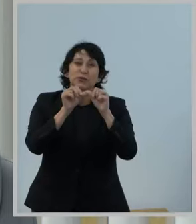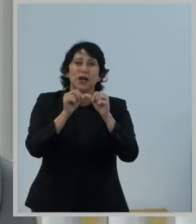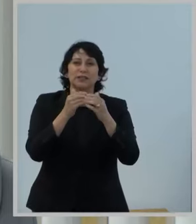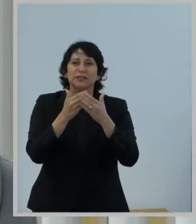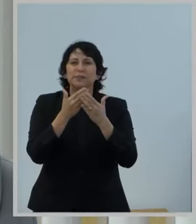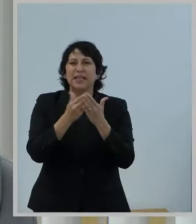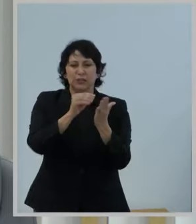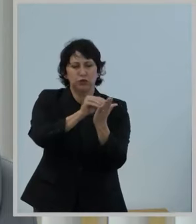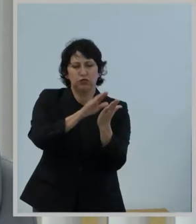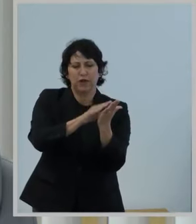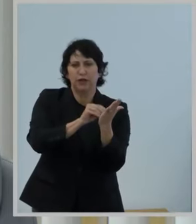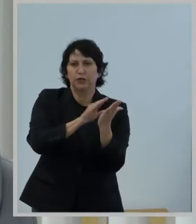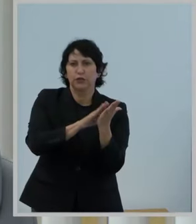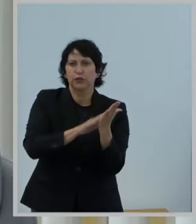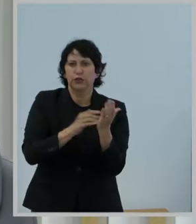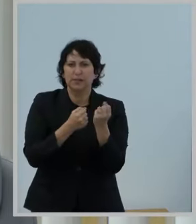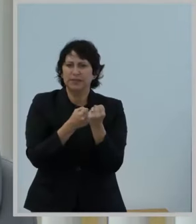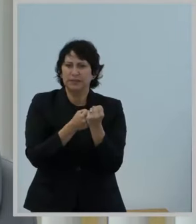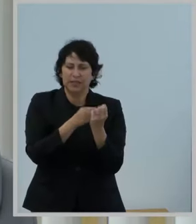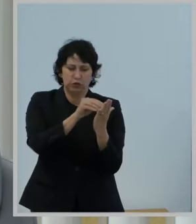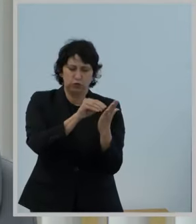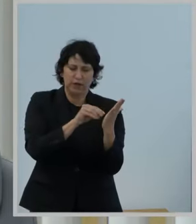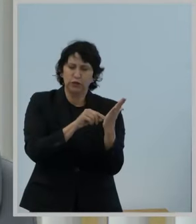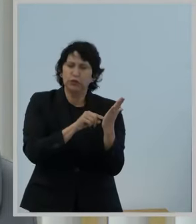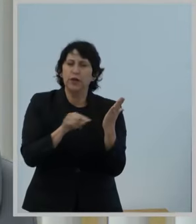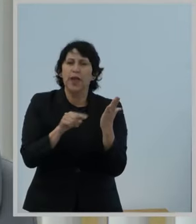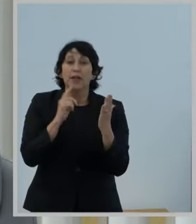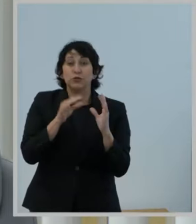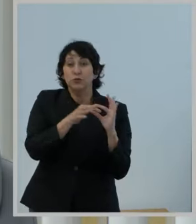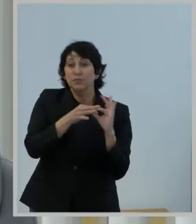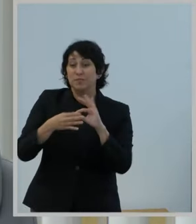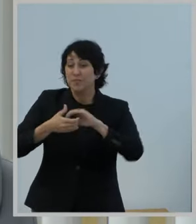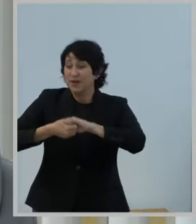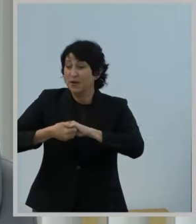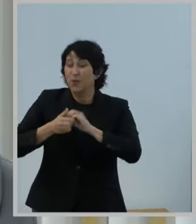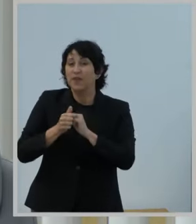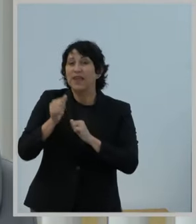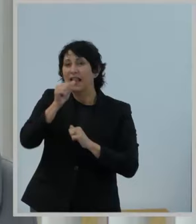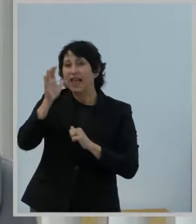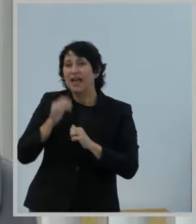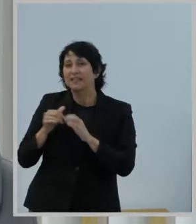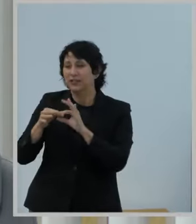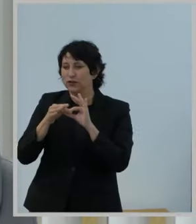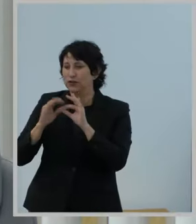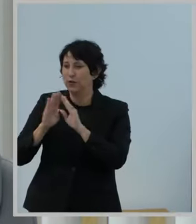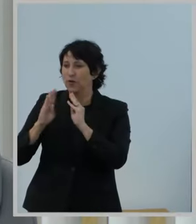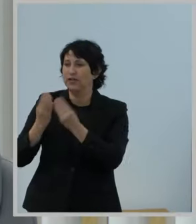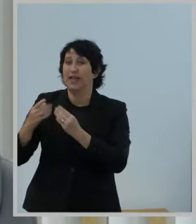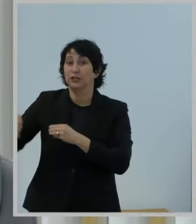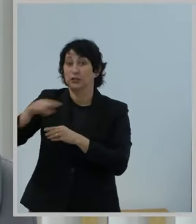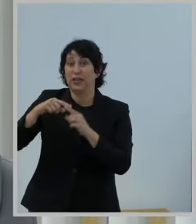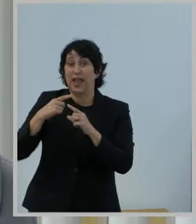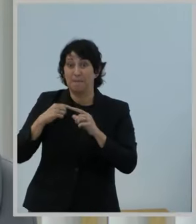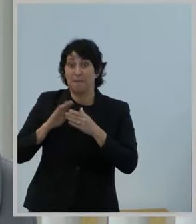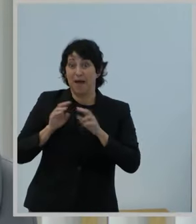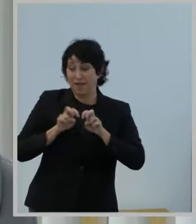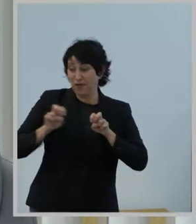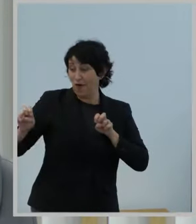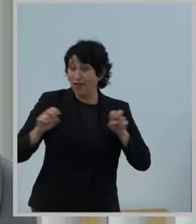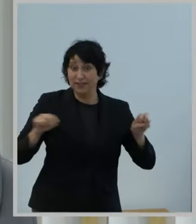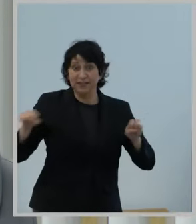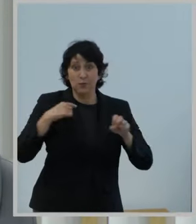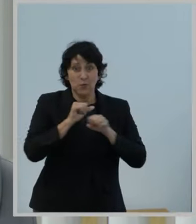in this proceeding and to working together with the Alaska delegation, as well as my colleagues, to support affordable,